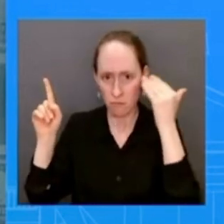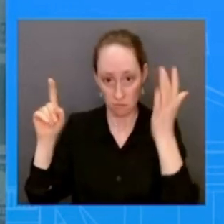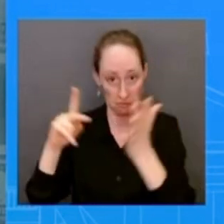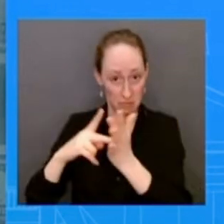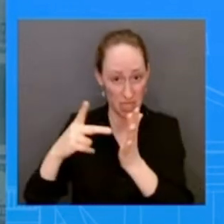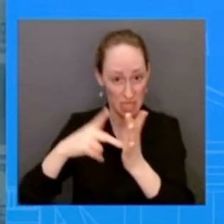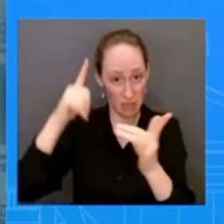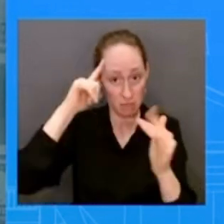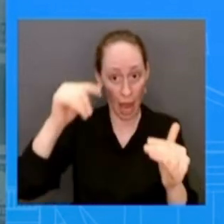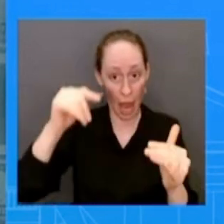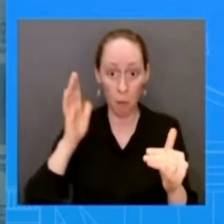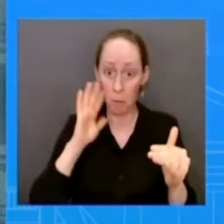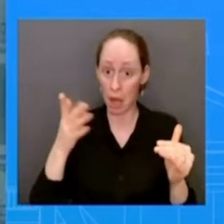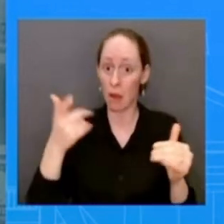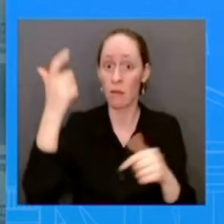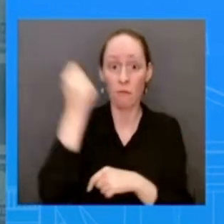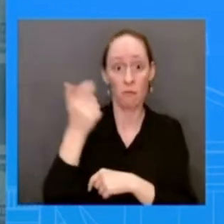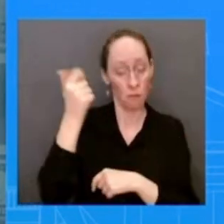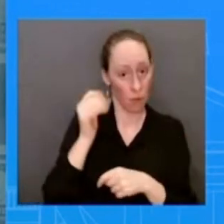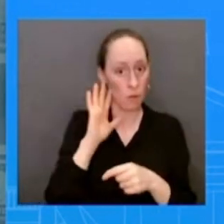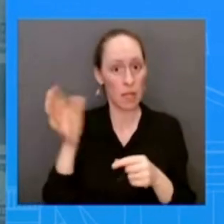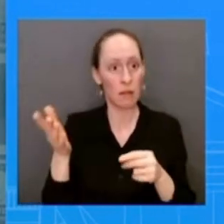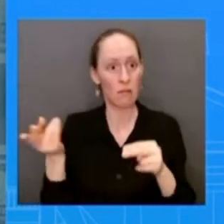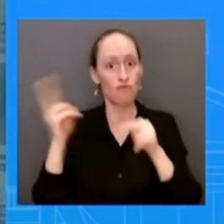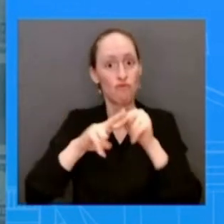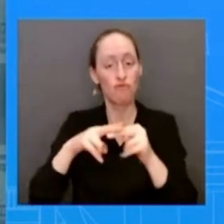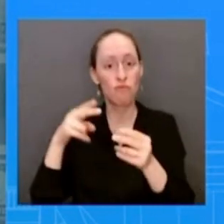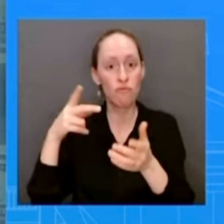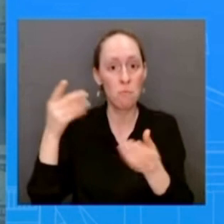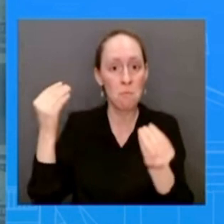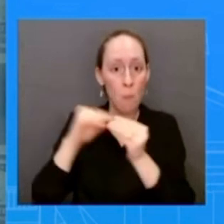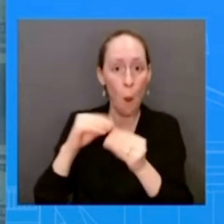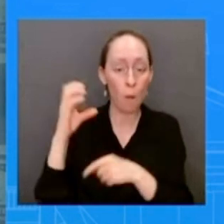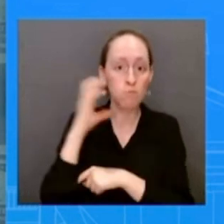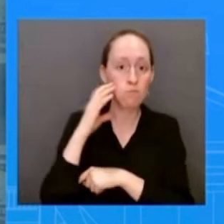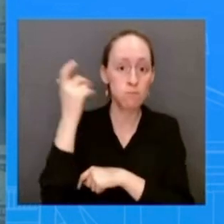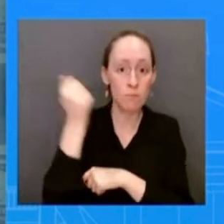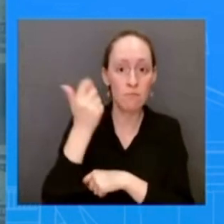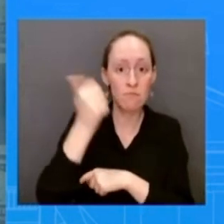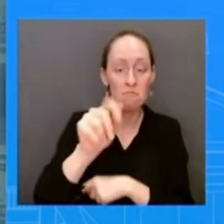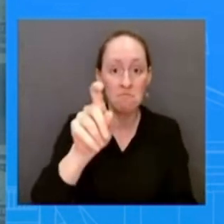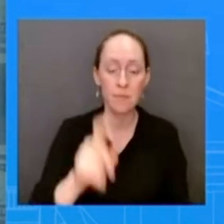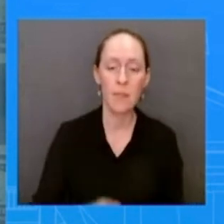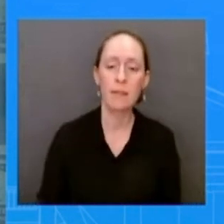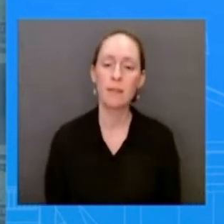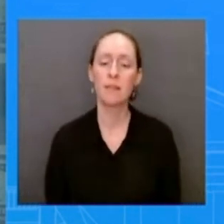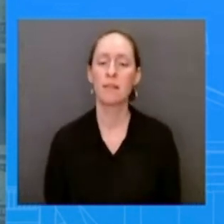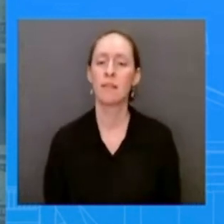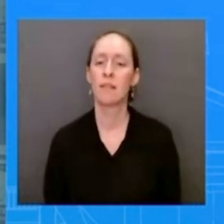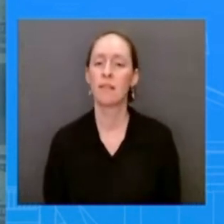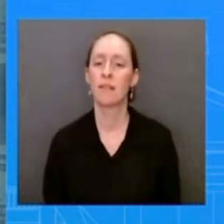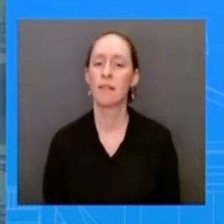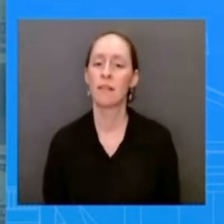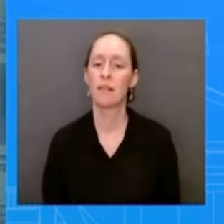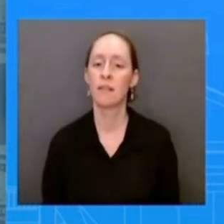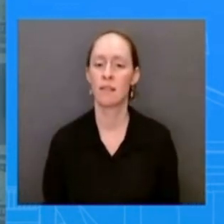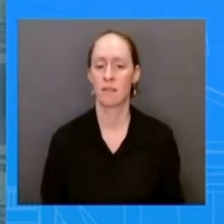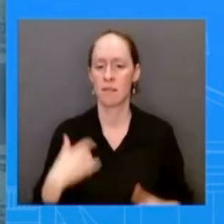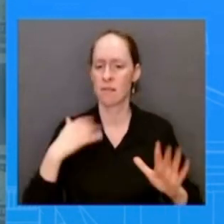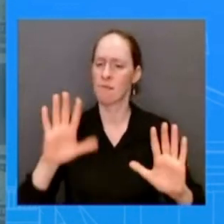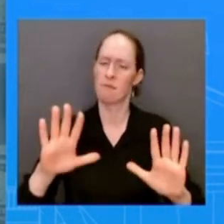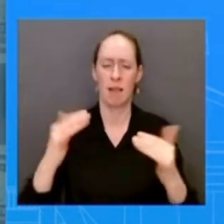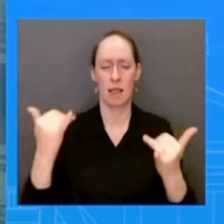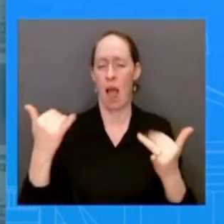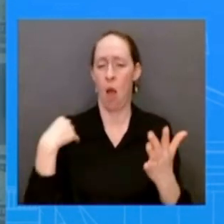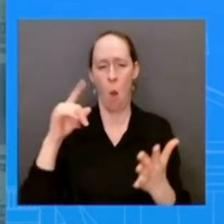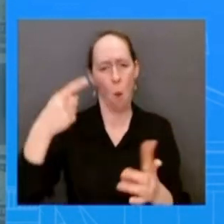and uh we'll sure we'll share probably uh more parts of his um uh budget in the upcoming day or two just not going to get